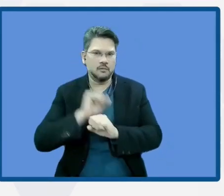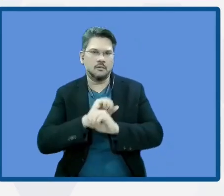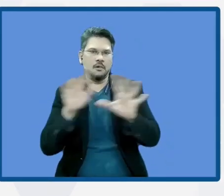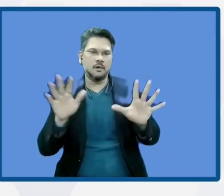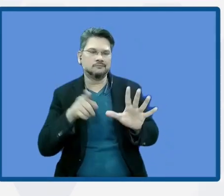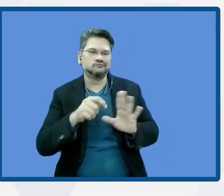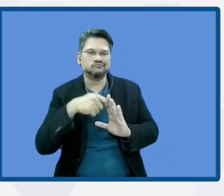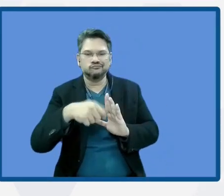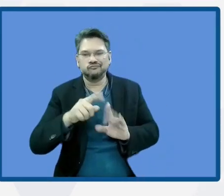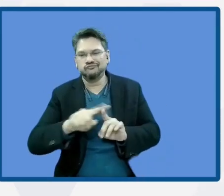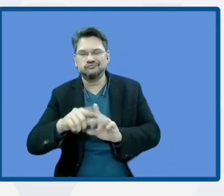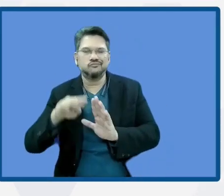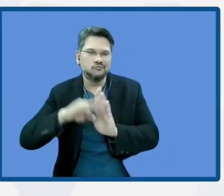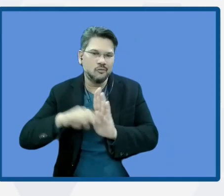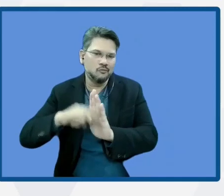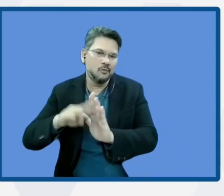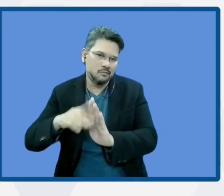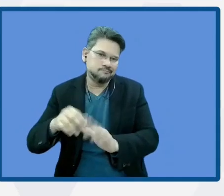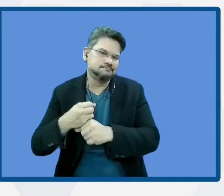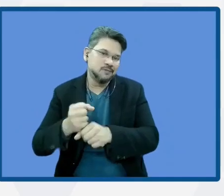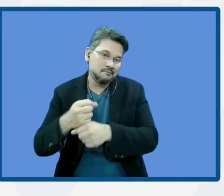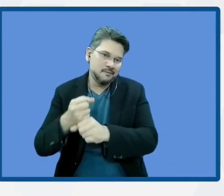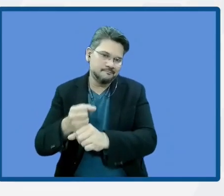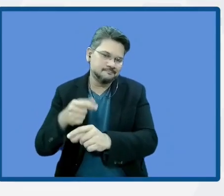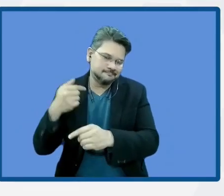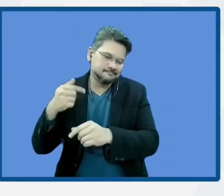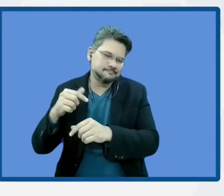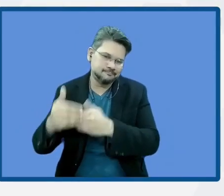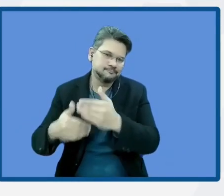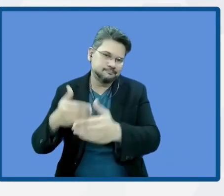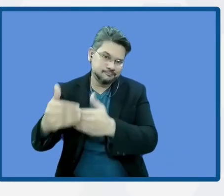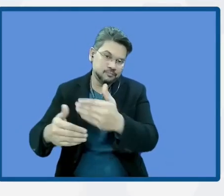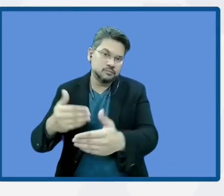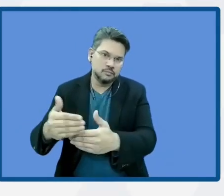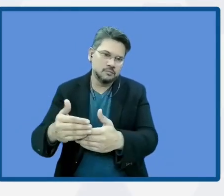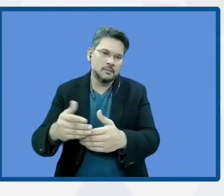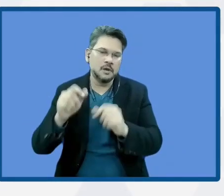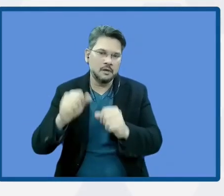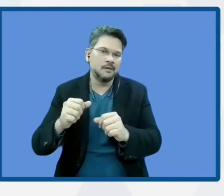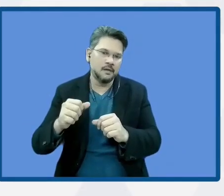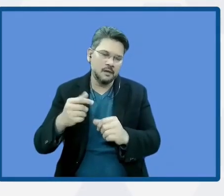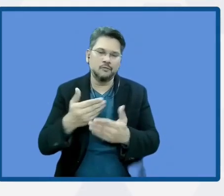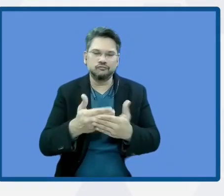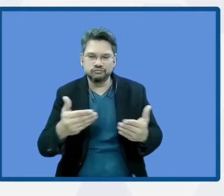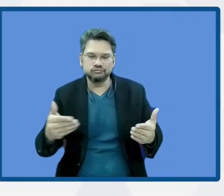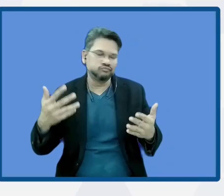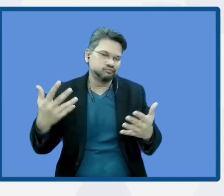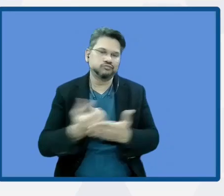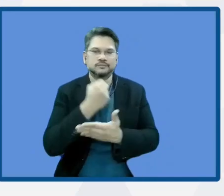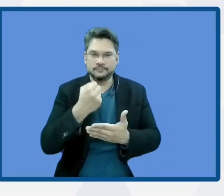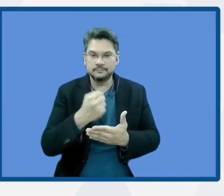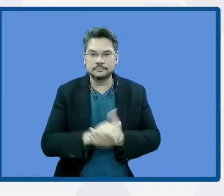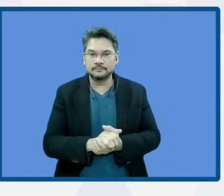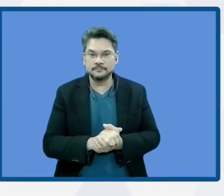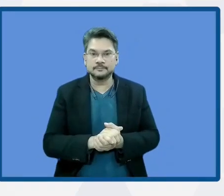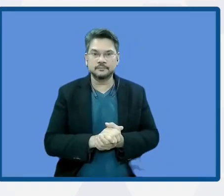programs that make these visible for final resources. So we